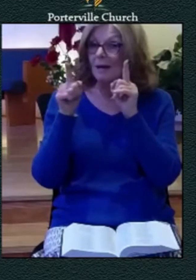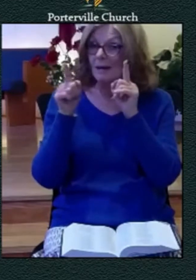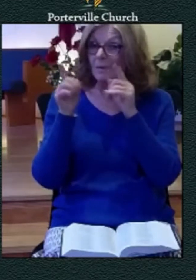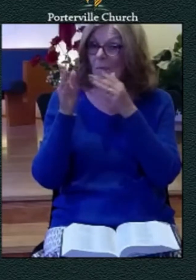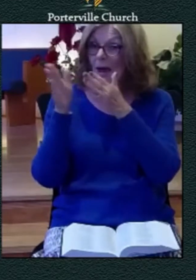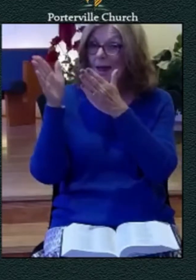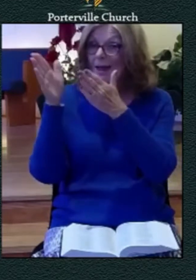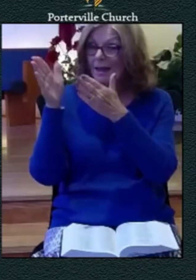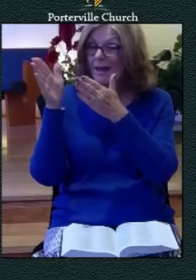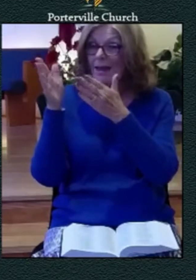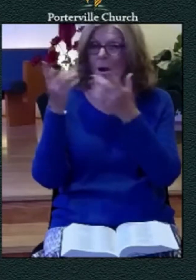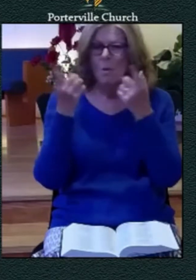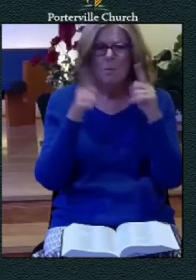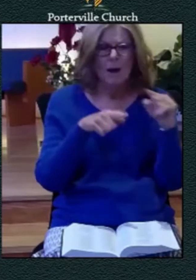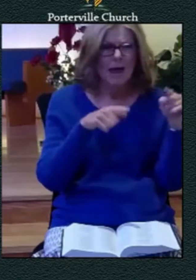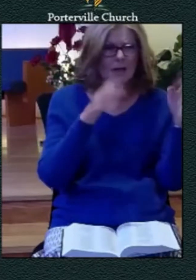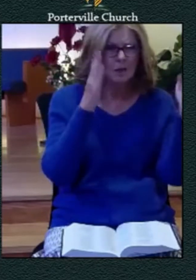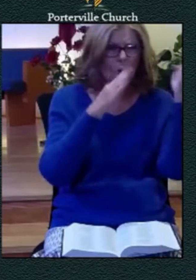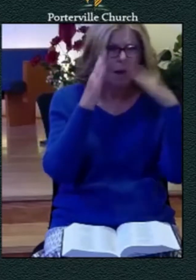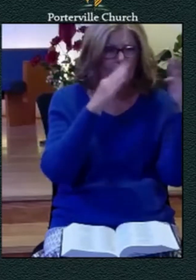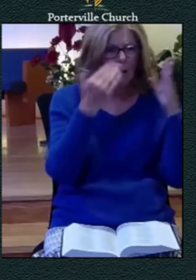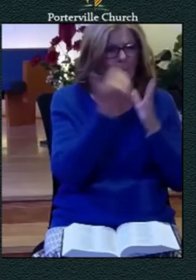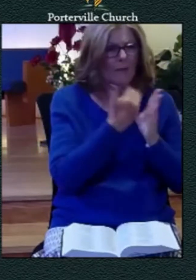the trouble is assaulting us